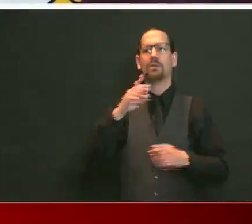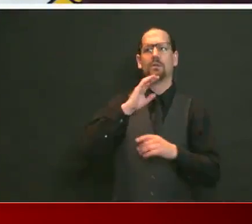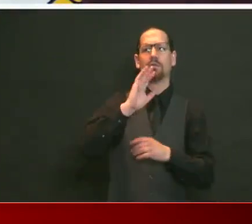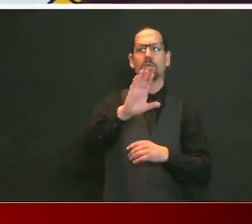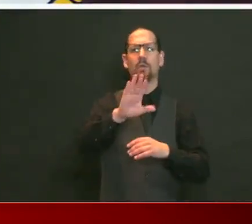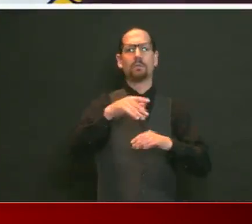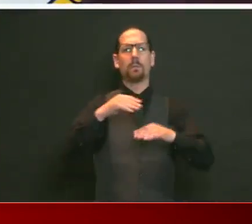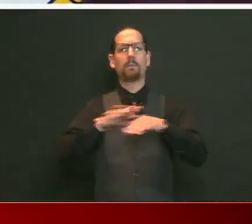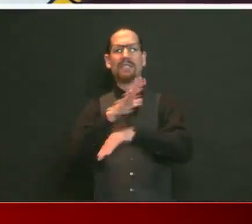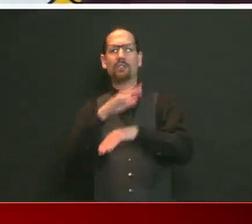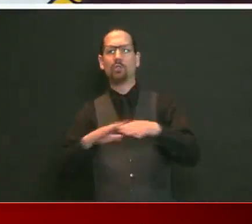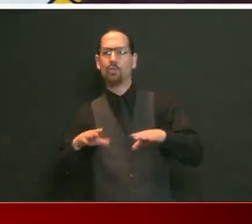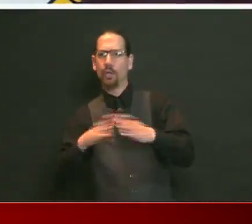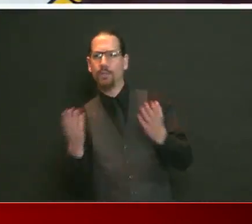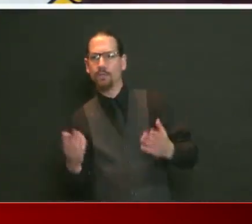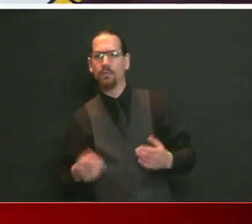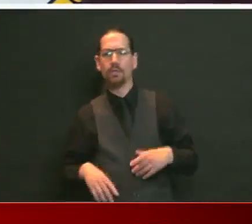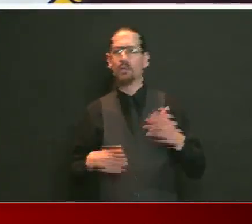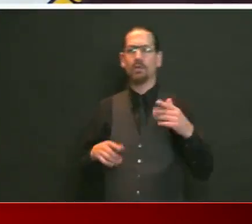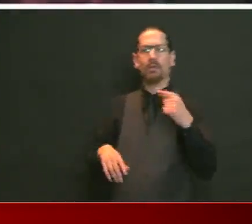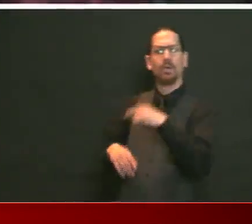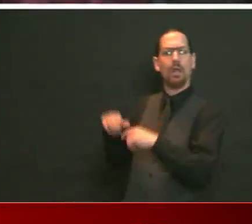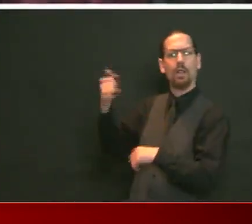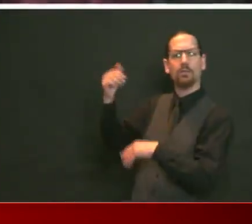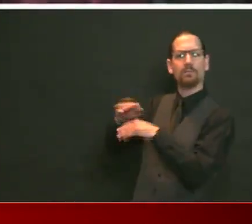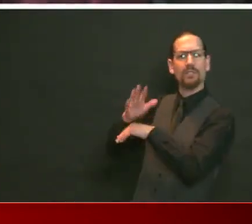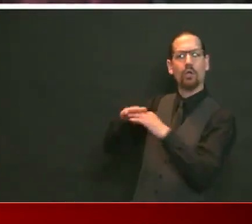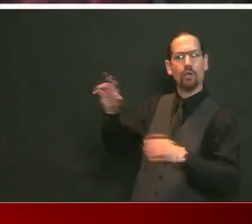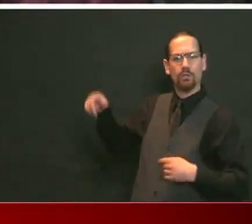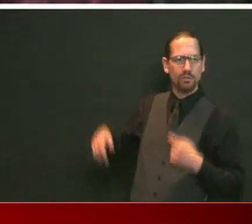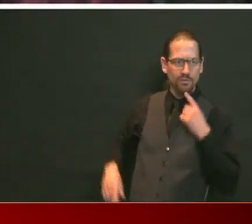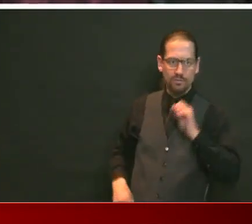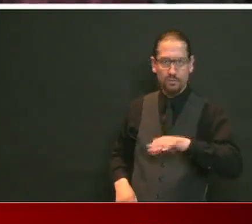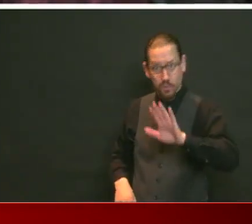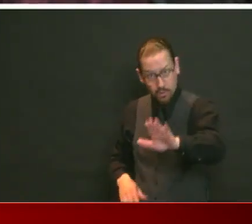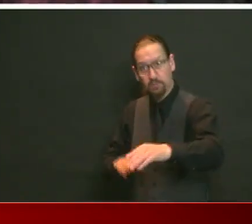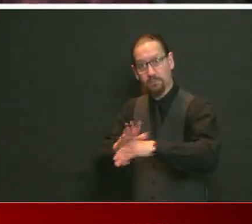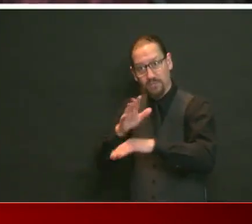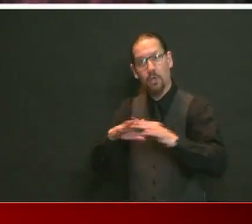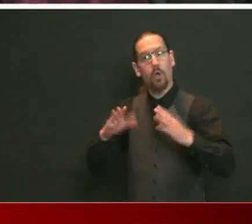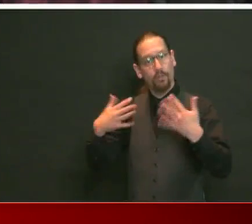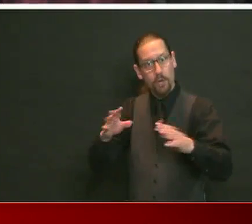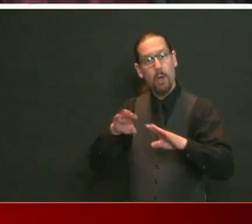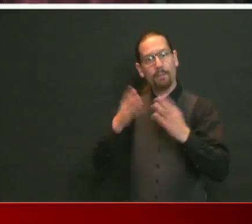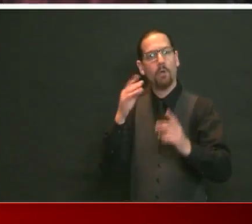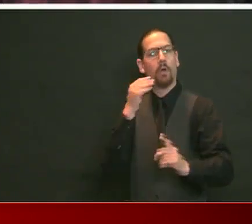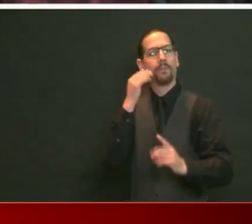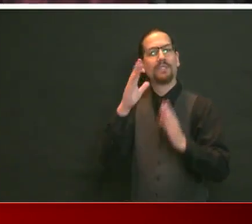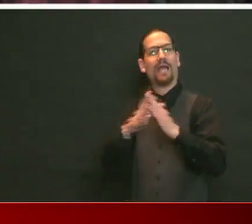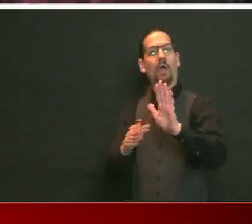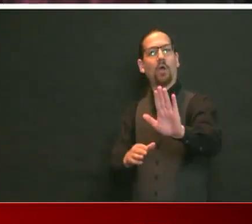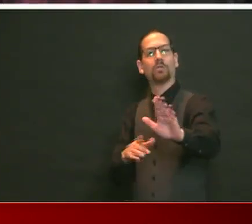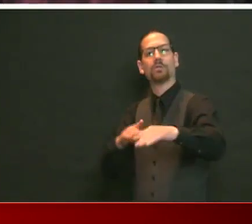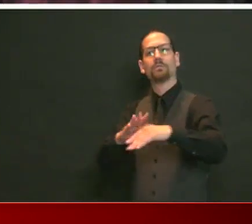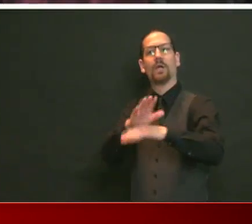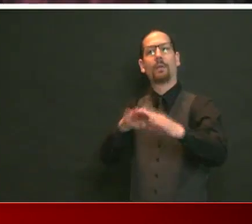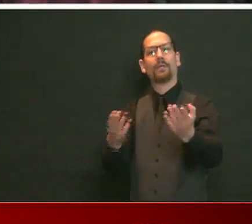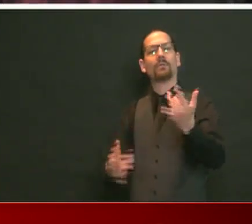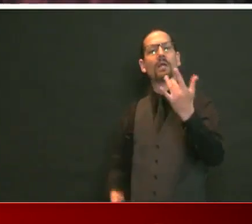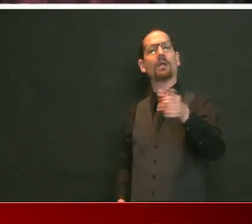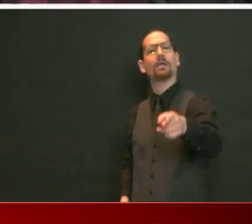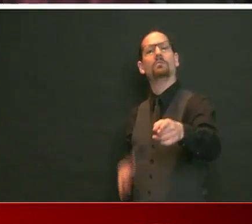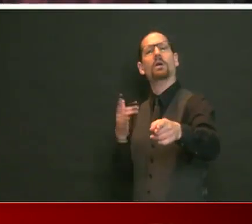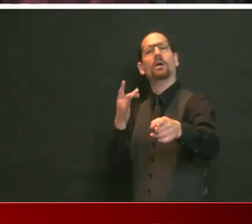do not have any pull in this administration. So, Governor, what was the thought between having just those two beaches open? If you want to eliminate